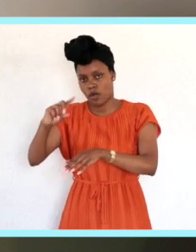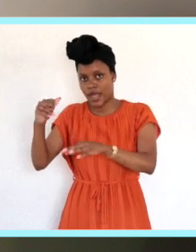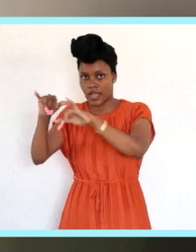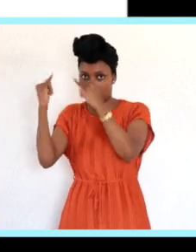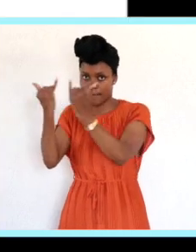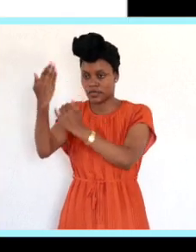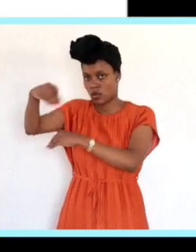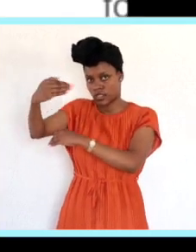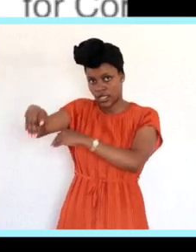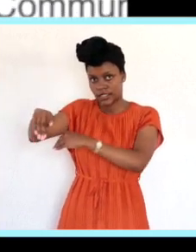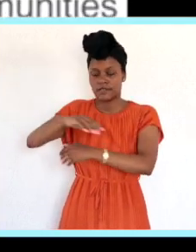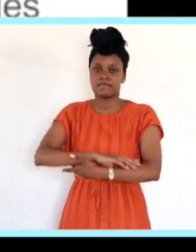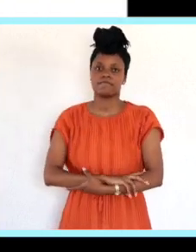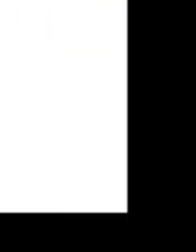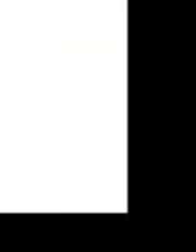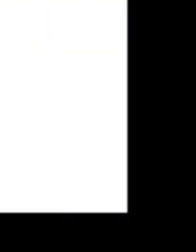industry.